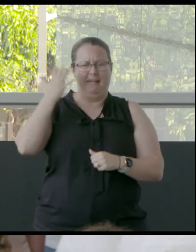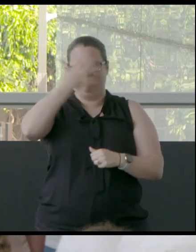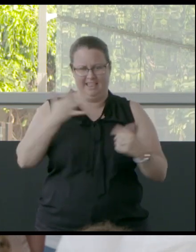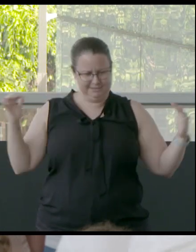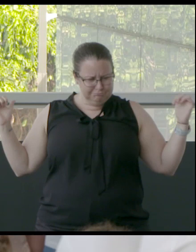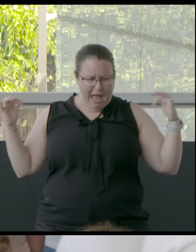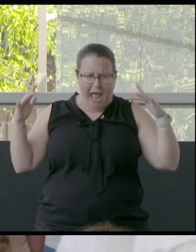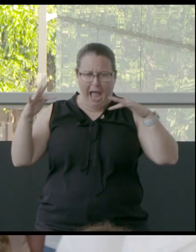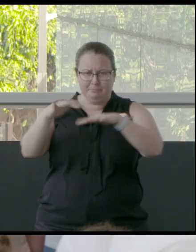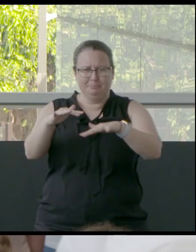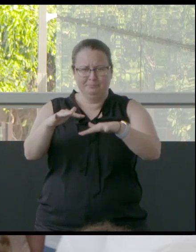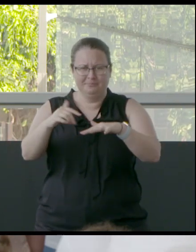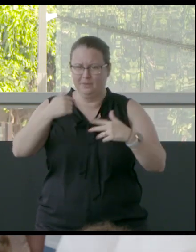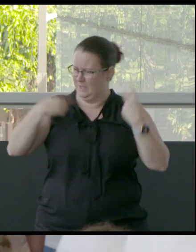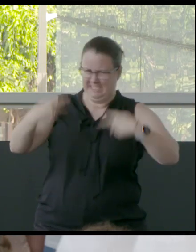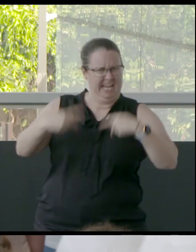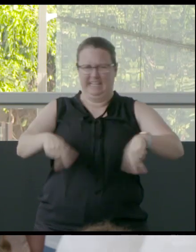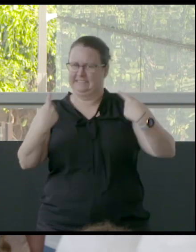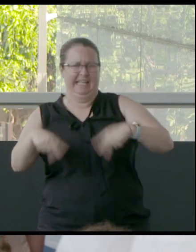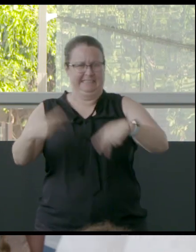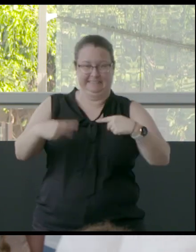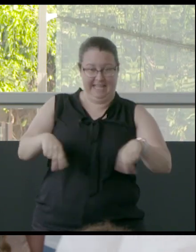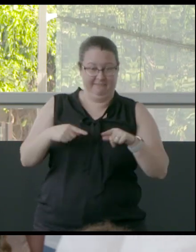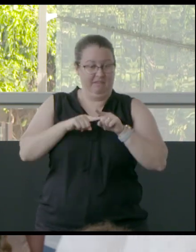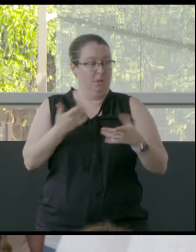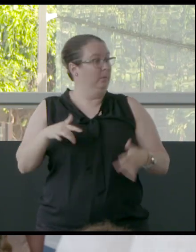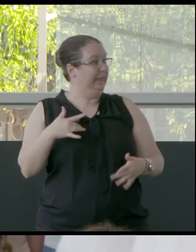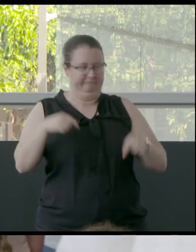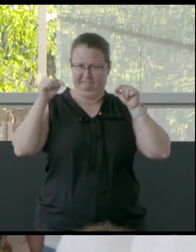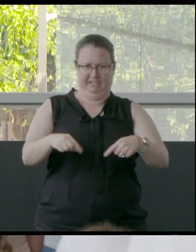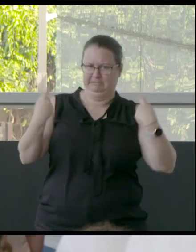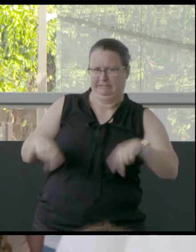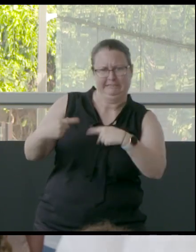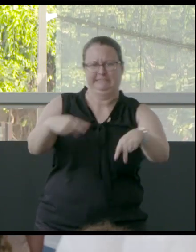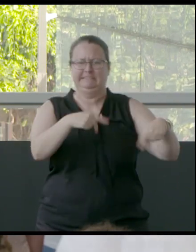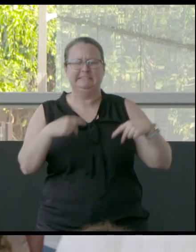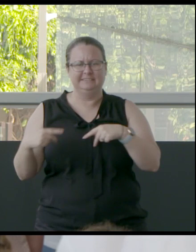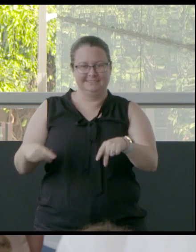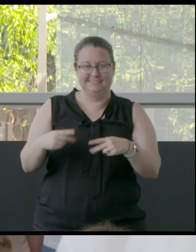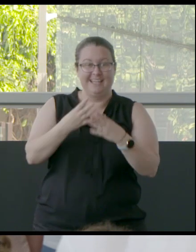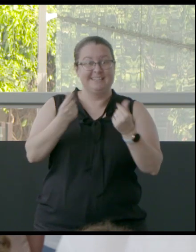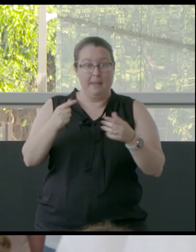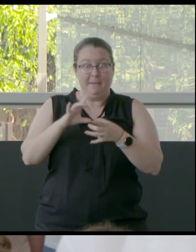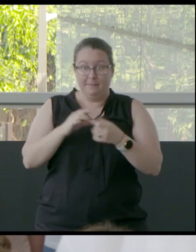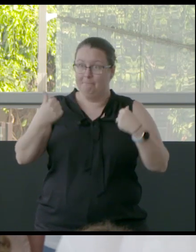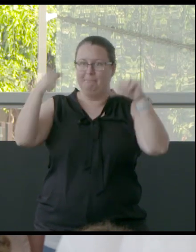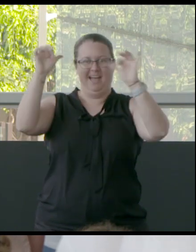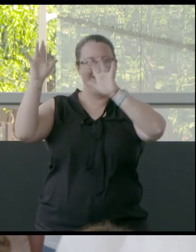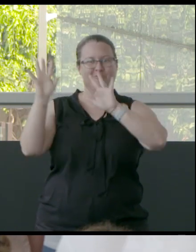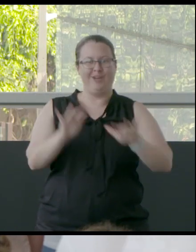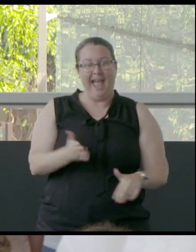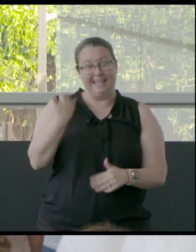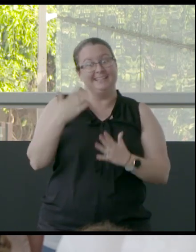country. We just got out and danced wherever we were, and in some places, it did produce rain. So,